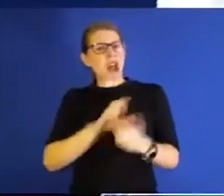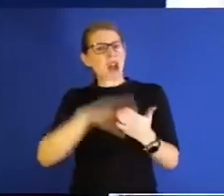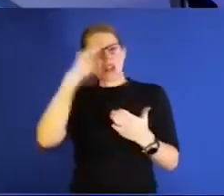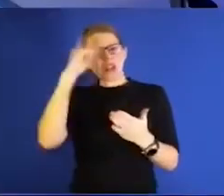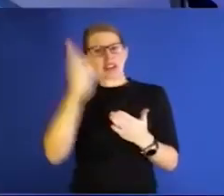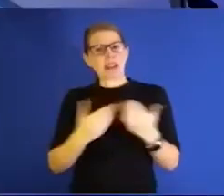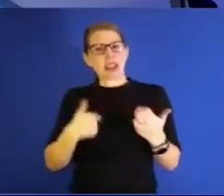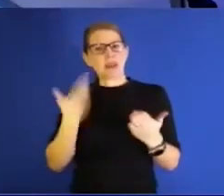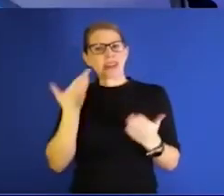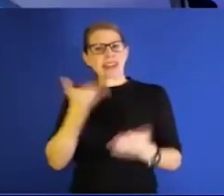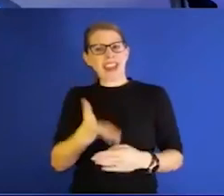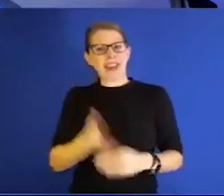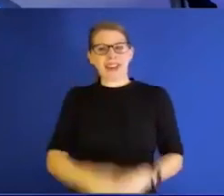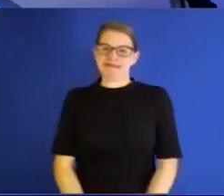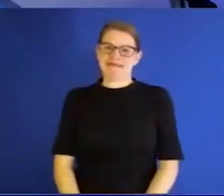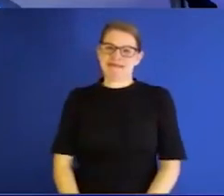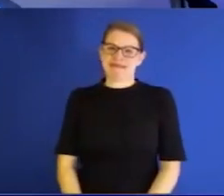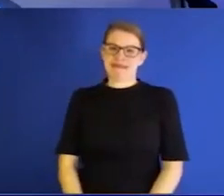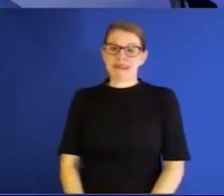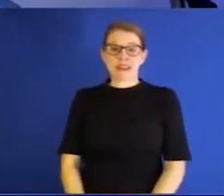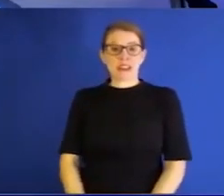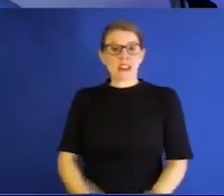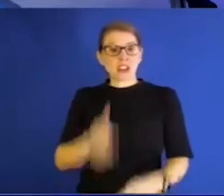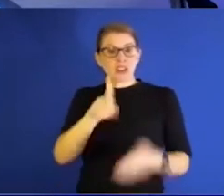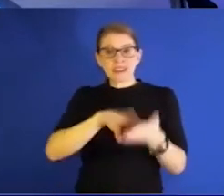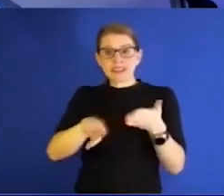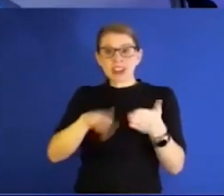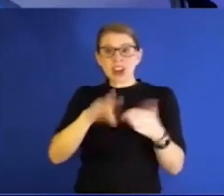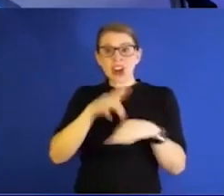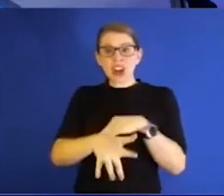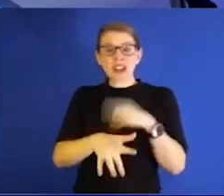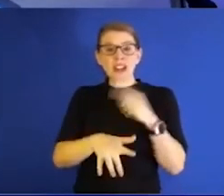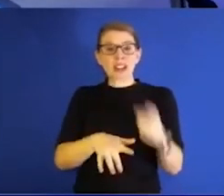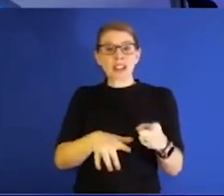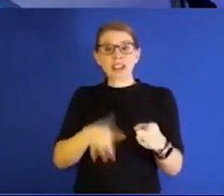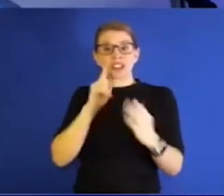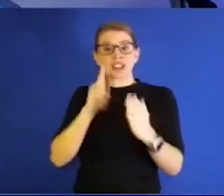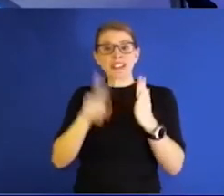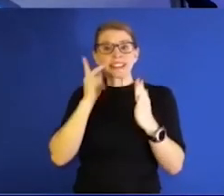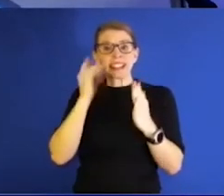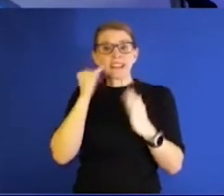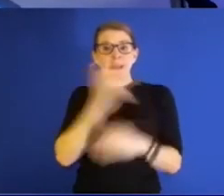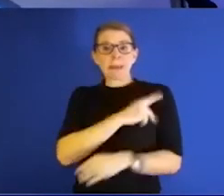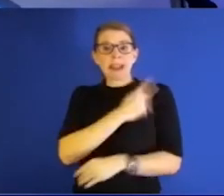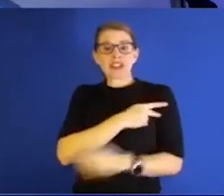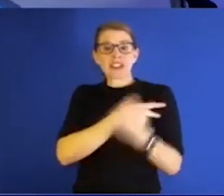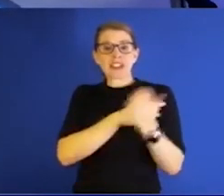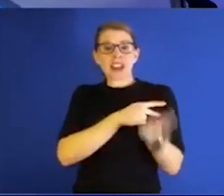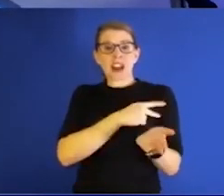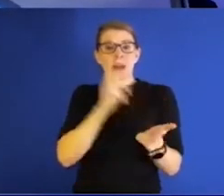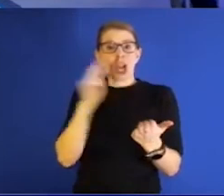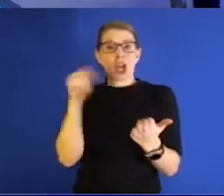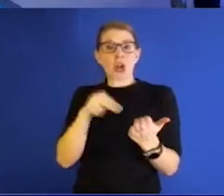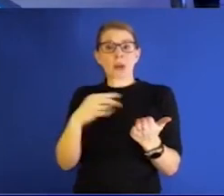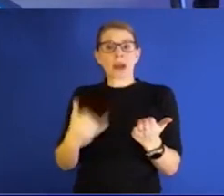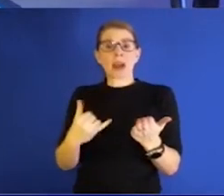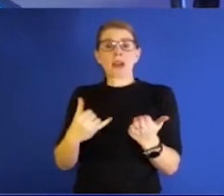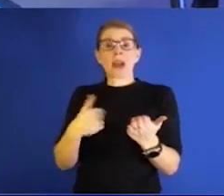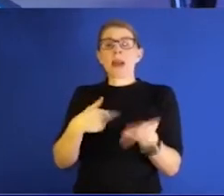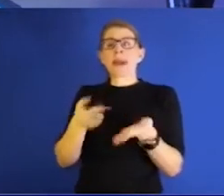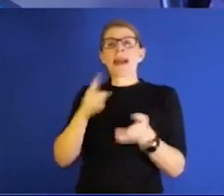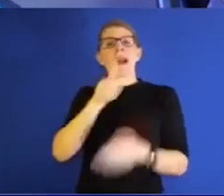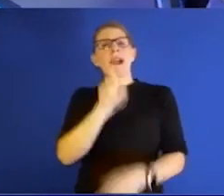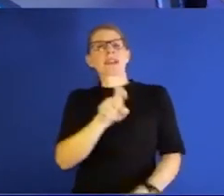big deal. Do you have to go early? I do have Check and see if your patient's here. I'm going to check right now. Okay. And then I'm going to ask Dr. Gerard.